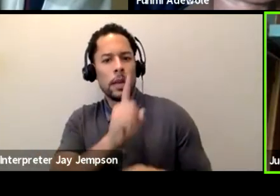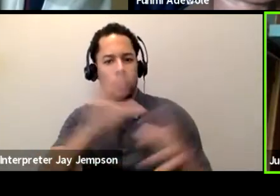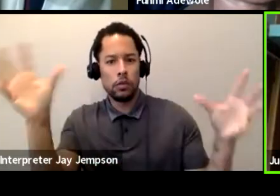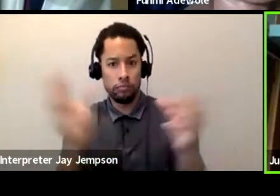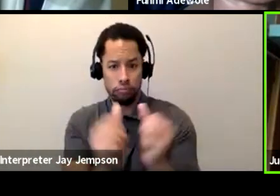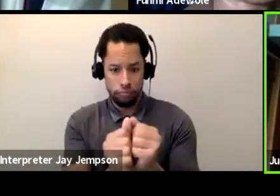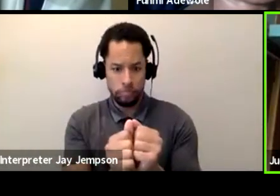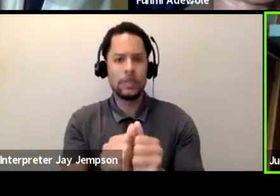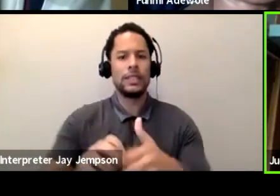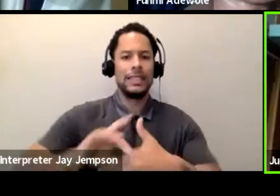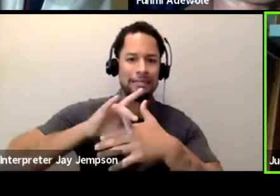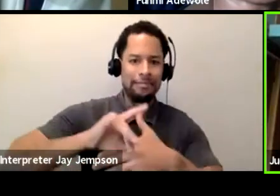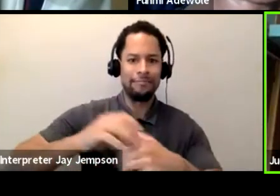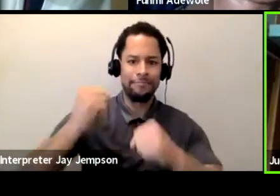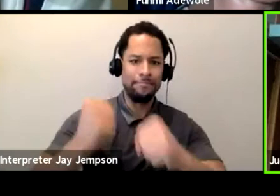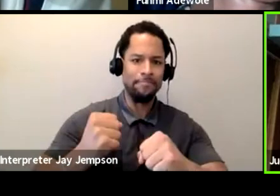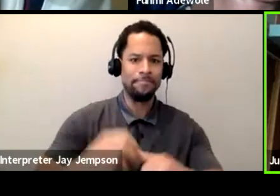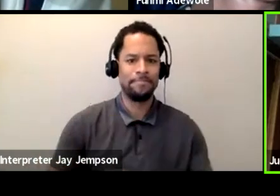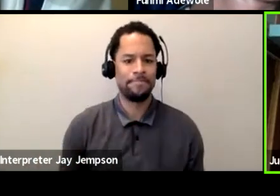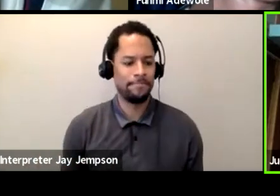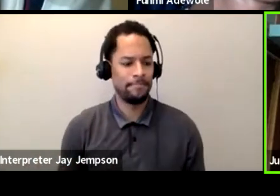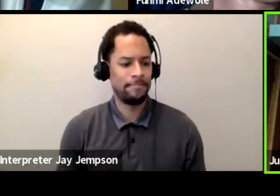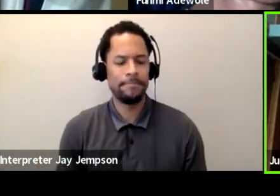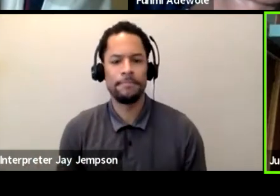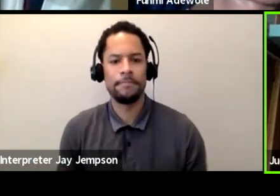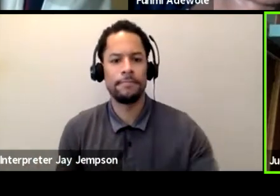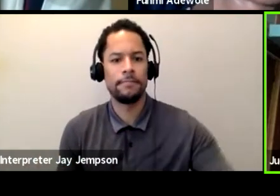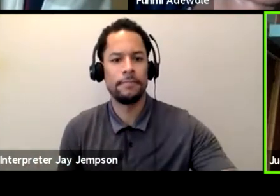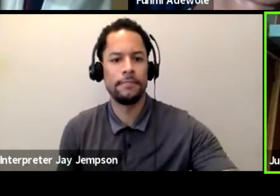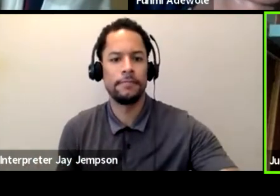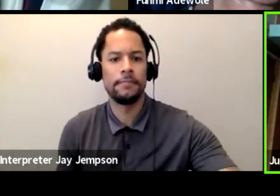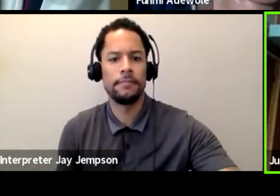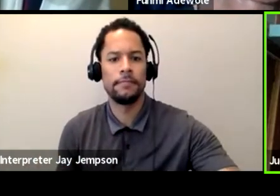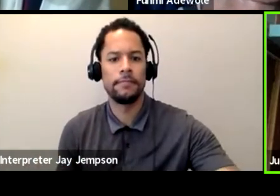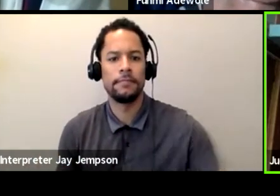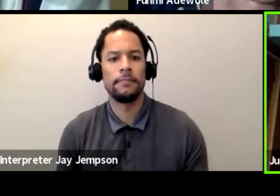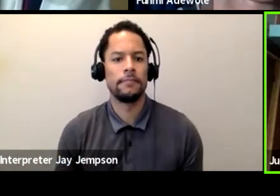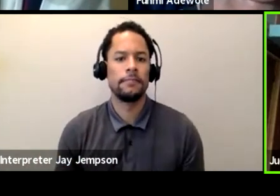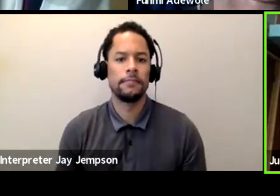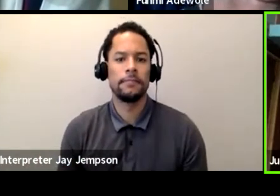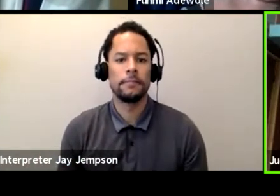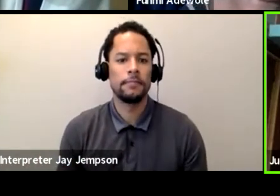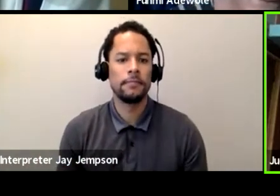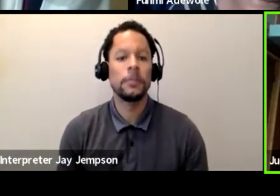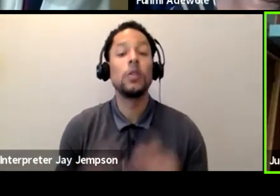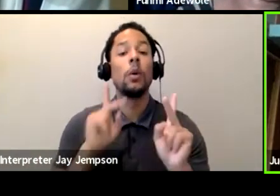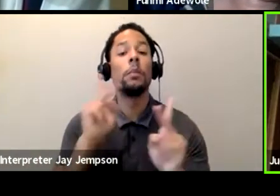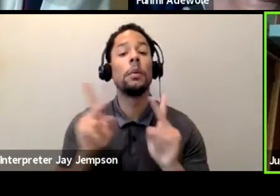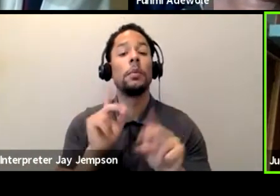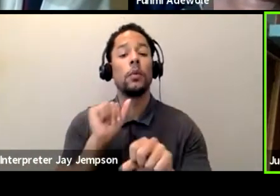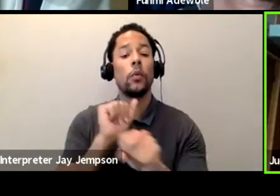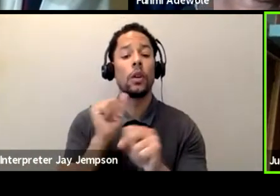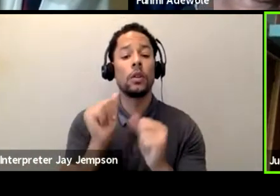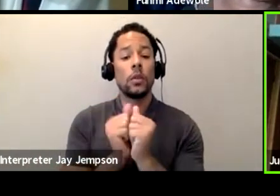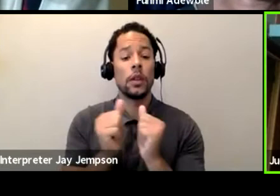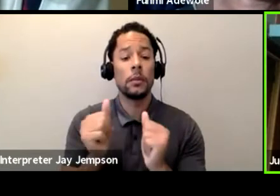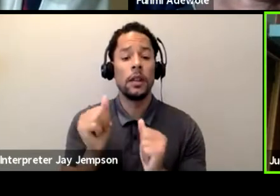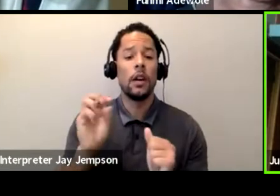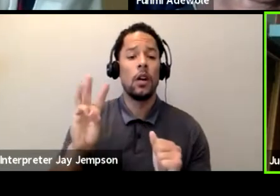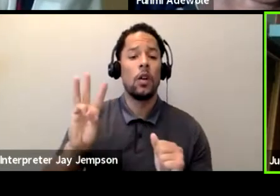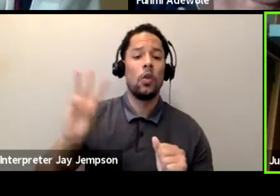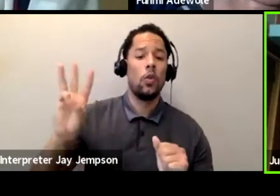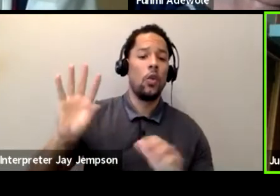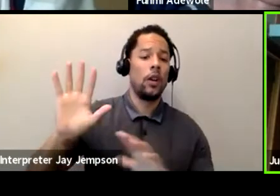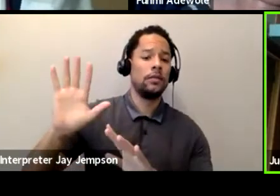do is that I'm always starting from that place of the why's, why's. So, even actors that have worked with me, Charles and the rest, they're always like, ah, Jude, man, you're always asking those why's.